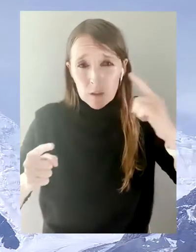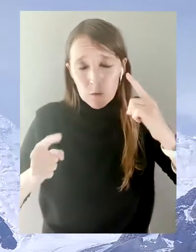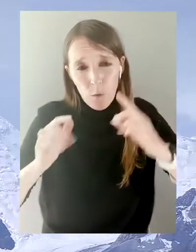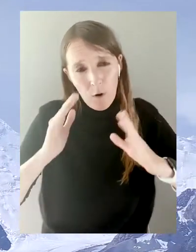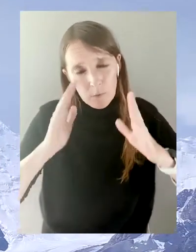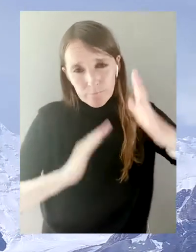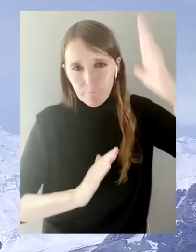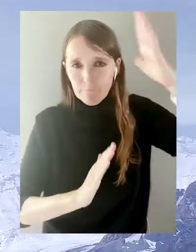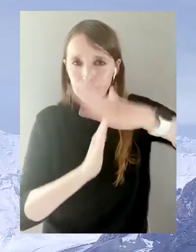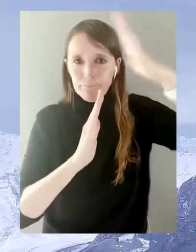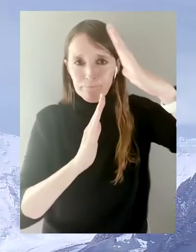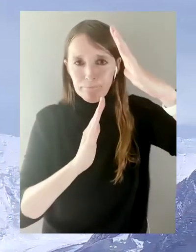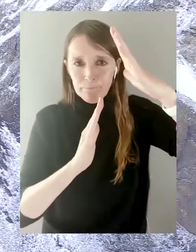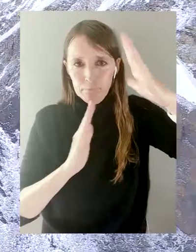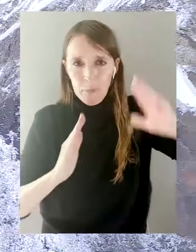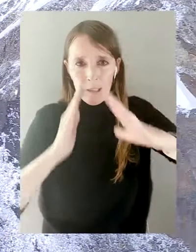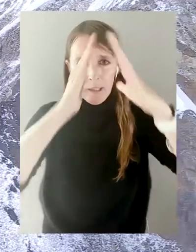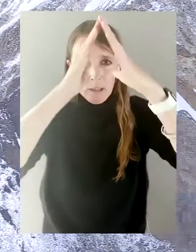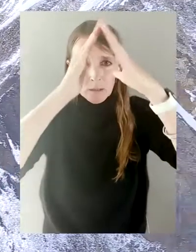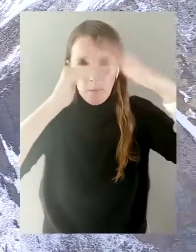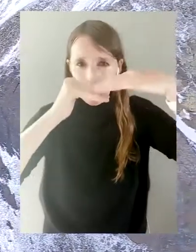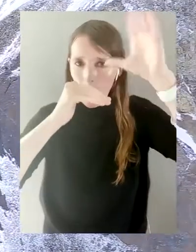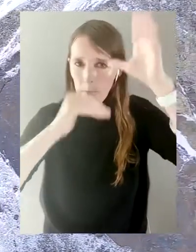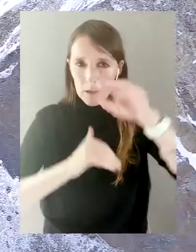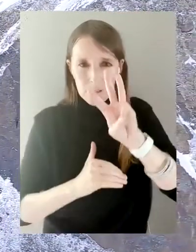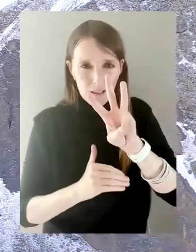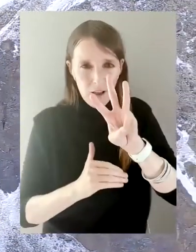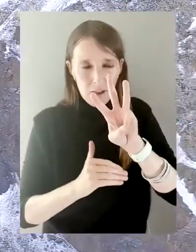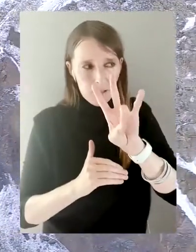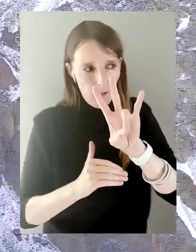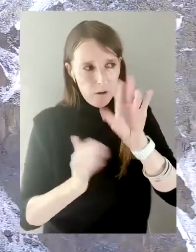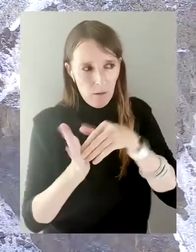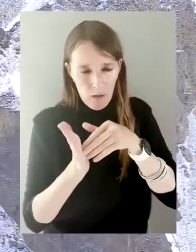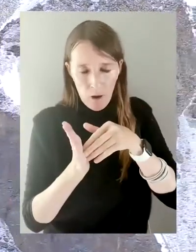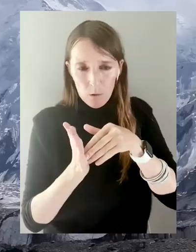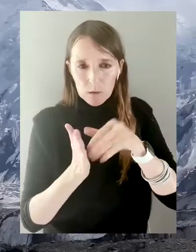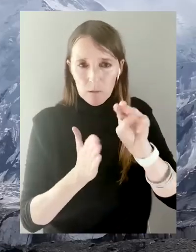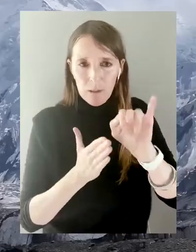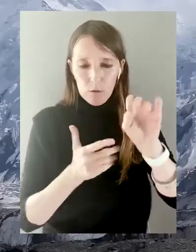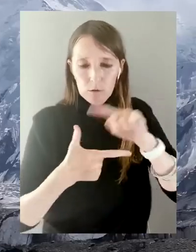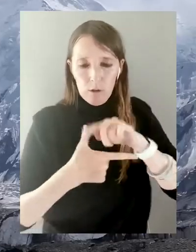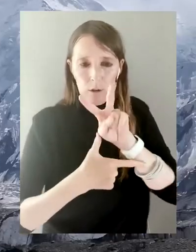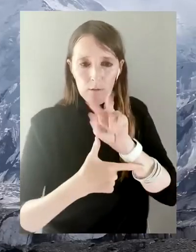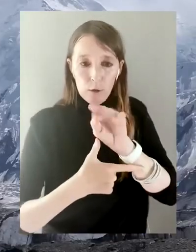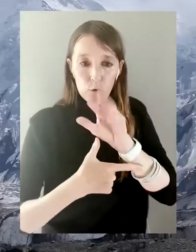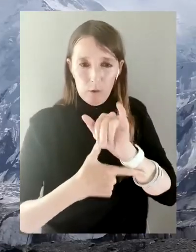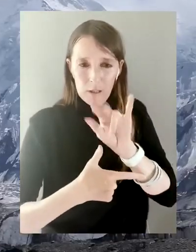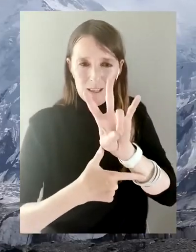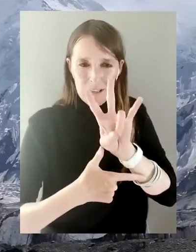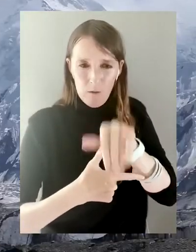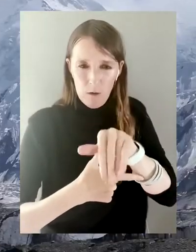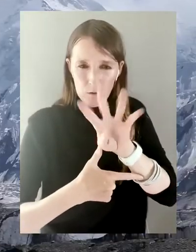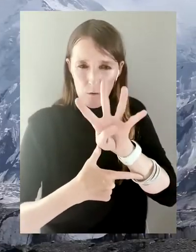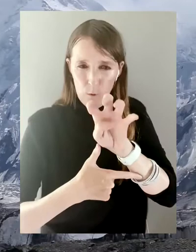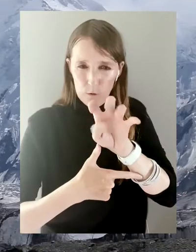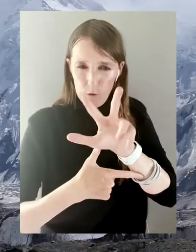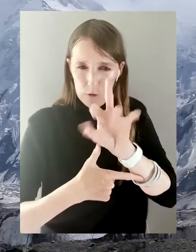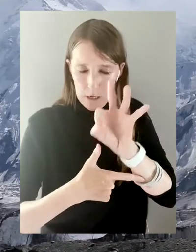boasts with the highest peaks that exceed over 7,000 meters, such as Victory Peak 7